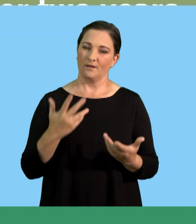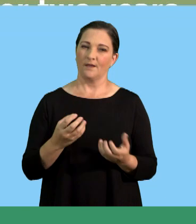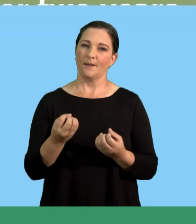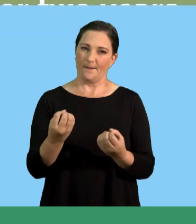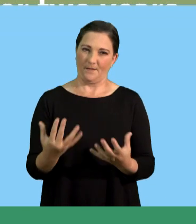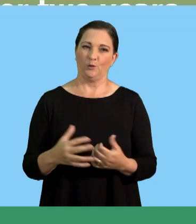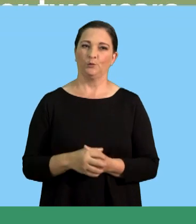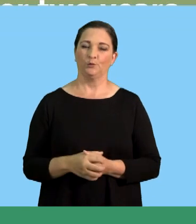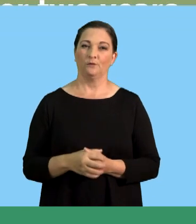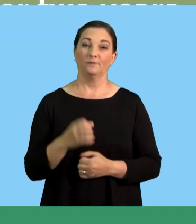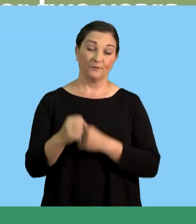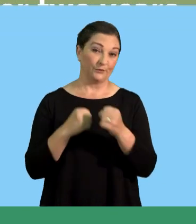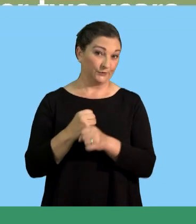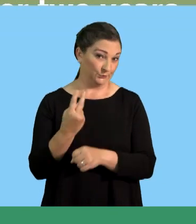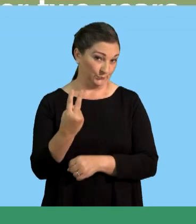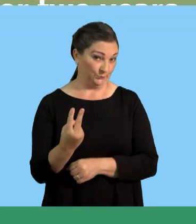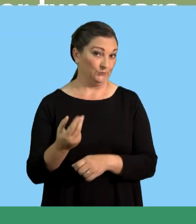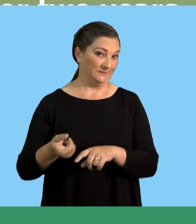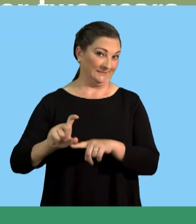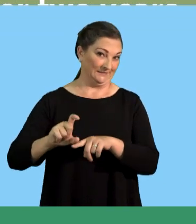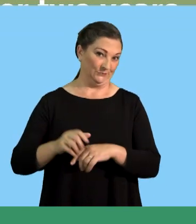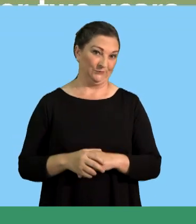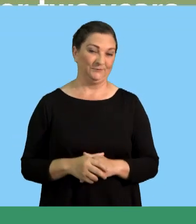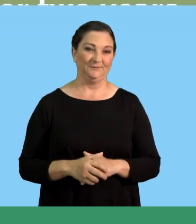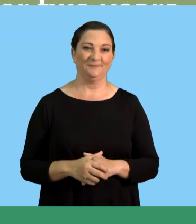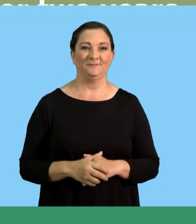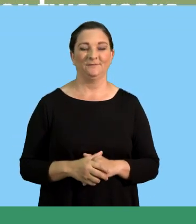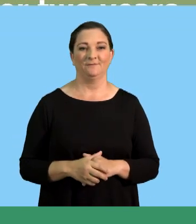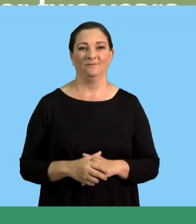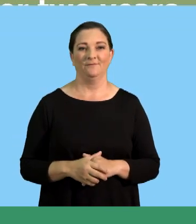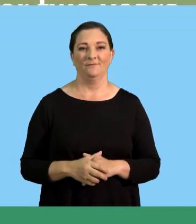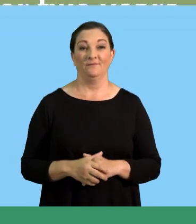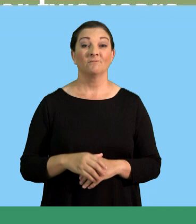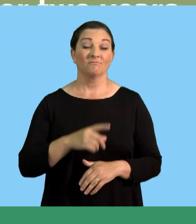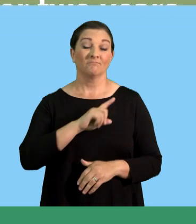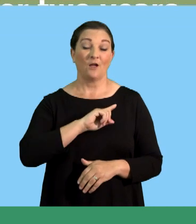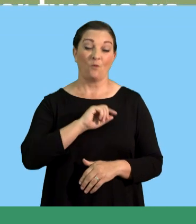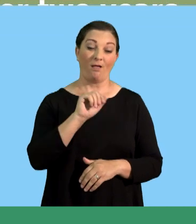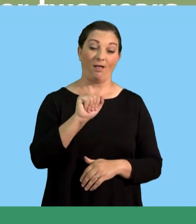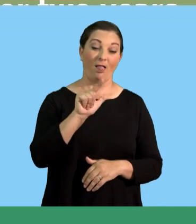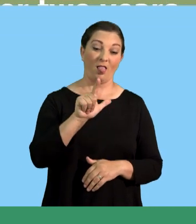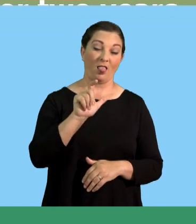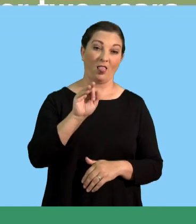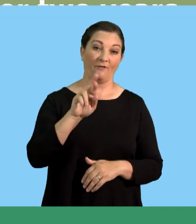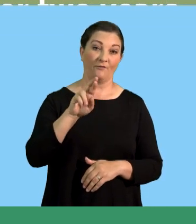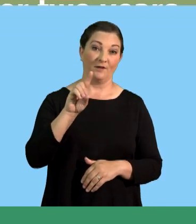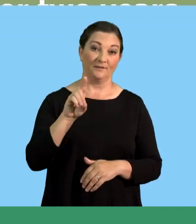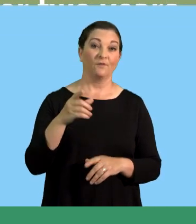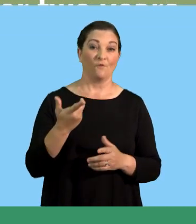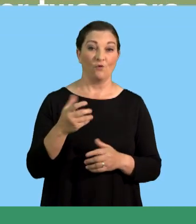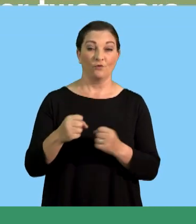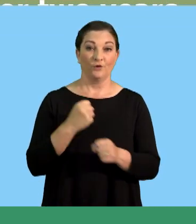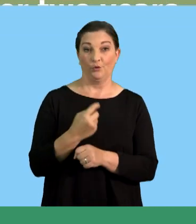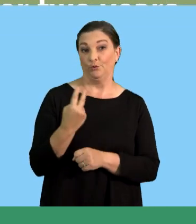So, this is the interest you aimed for year two. This is the interest that Alfred